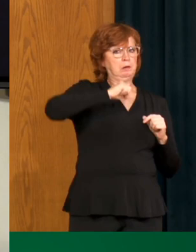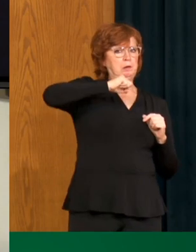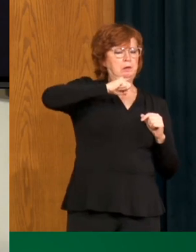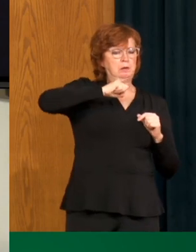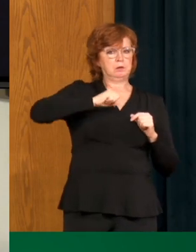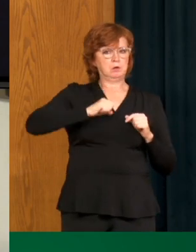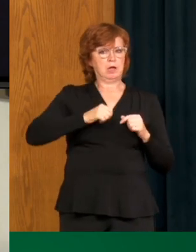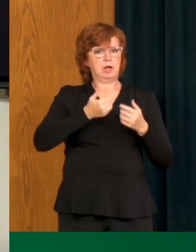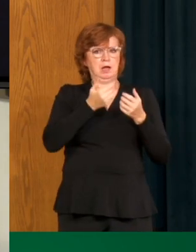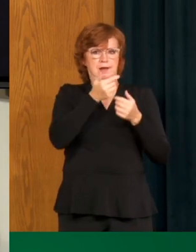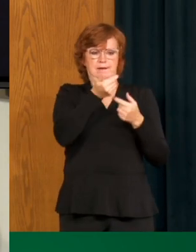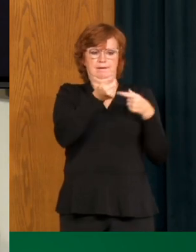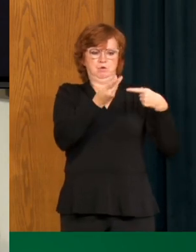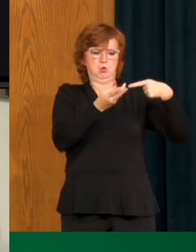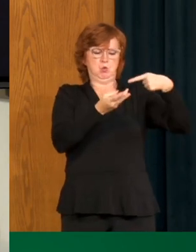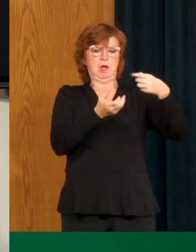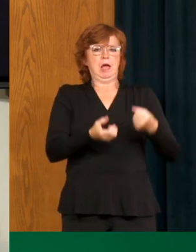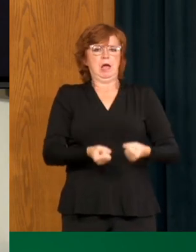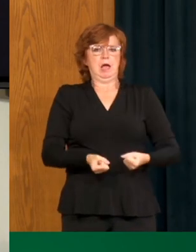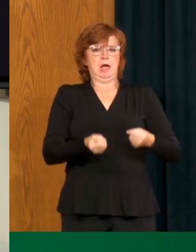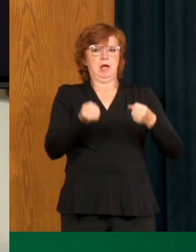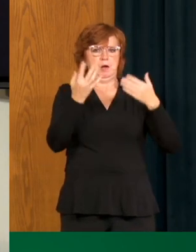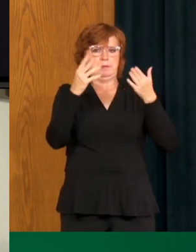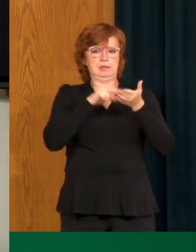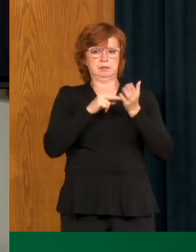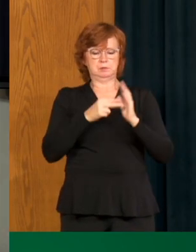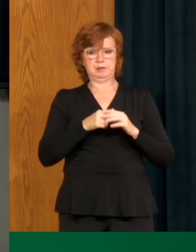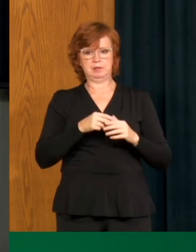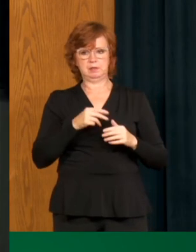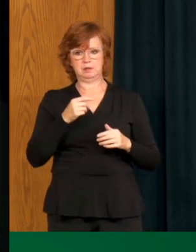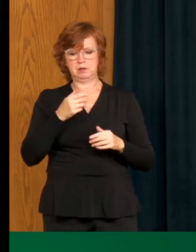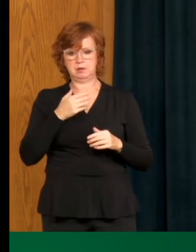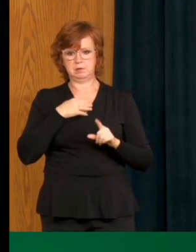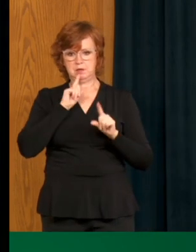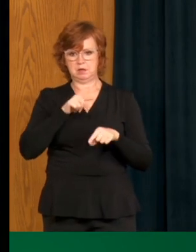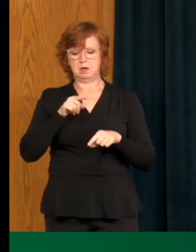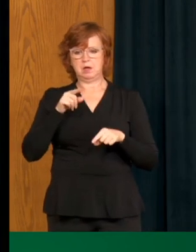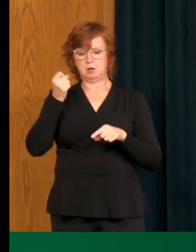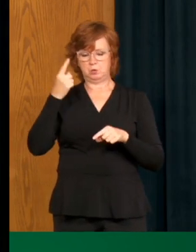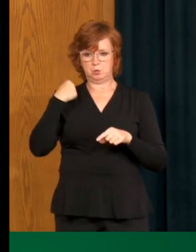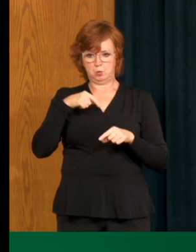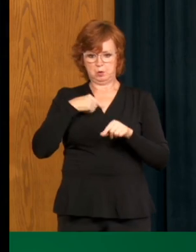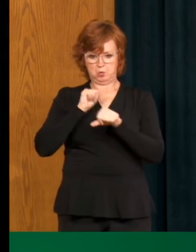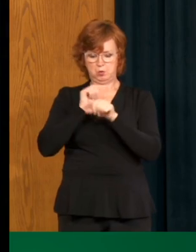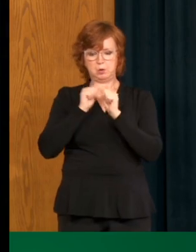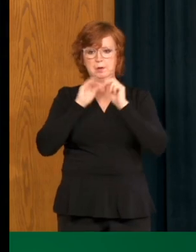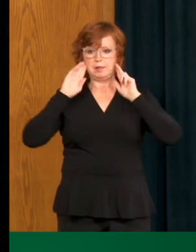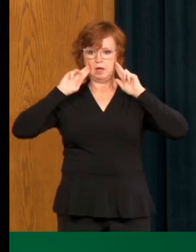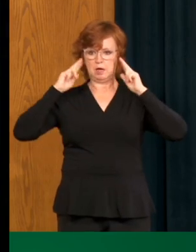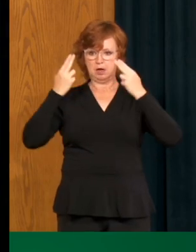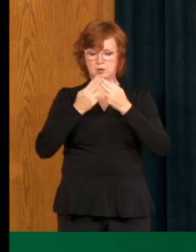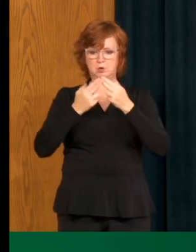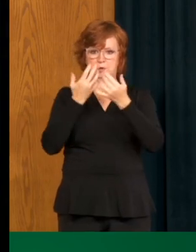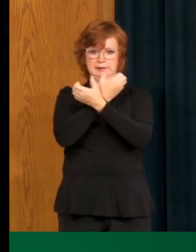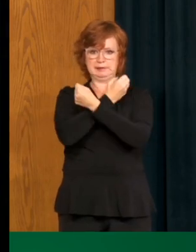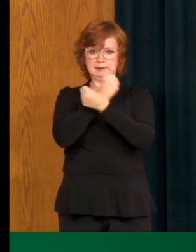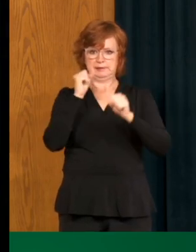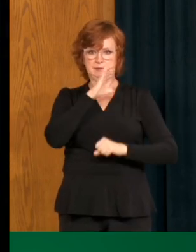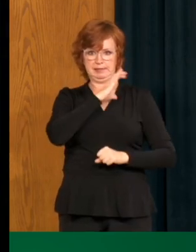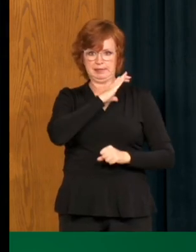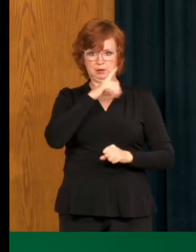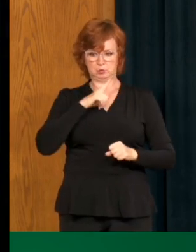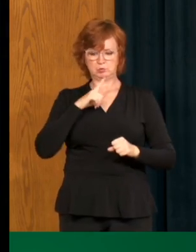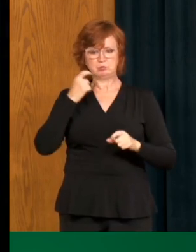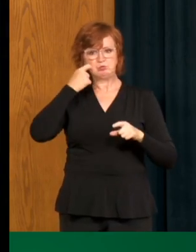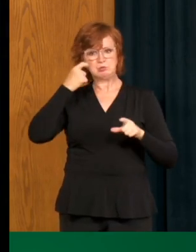these public health orders? I just had a high level say that we've been working with the Hutterian Safety Council for some time now. And